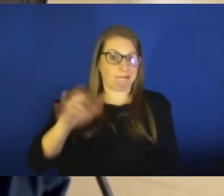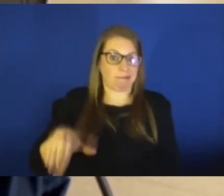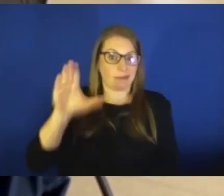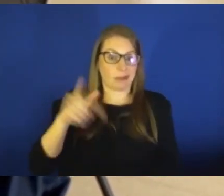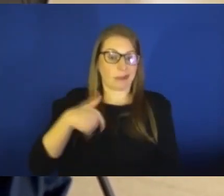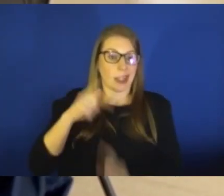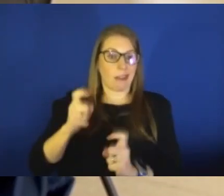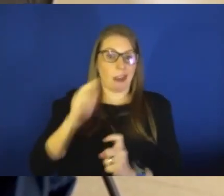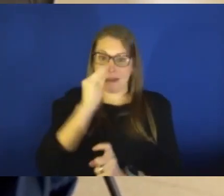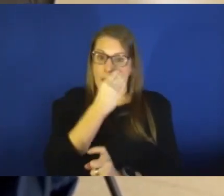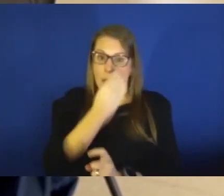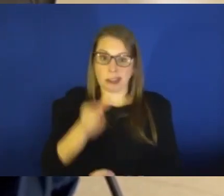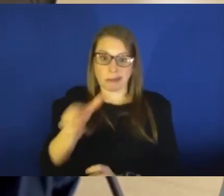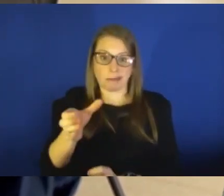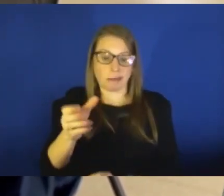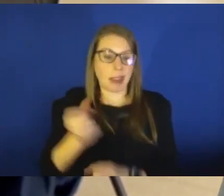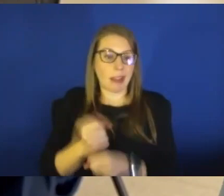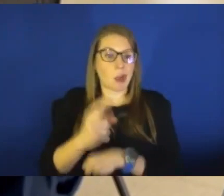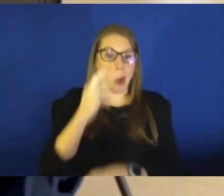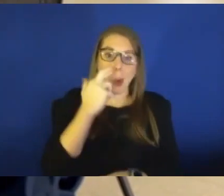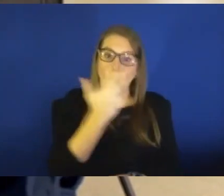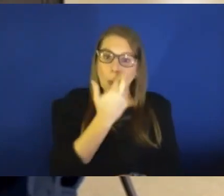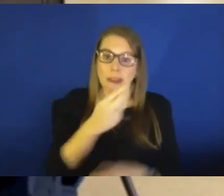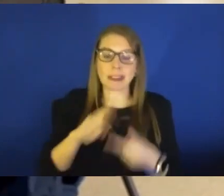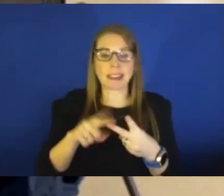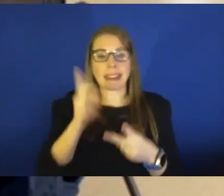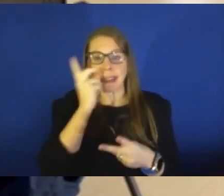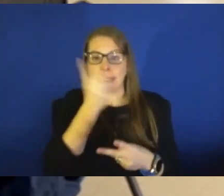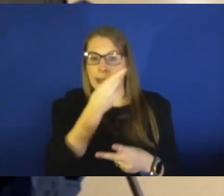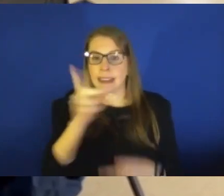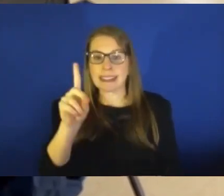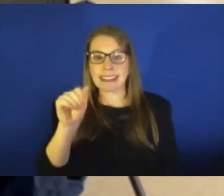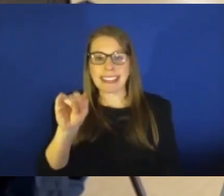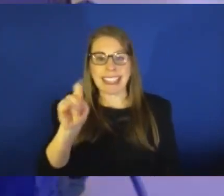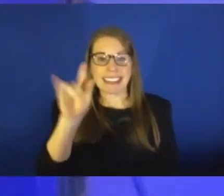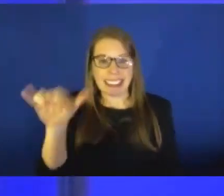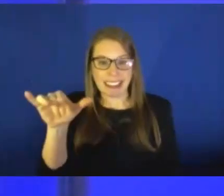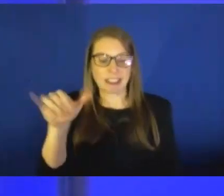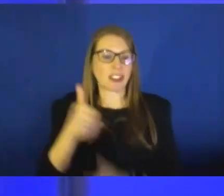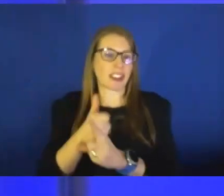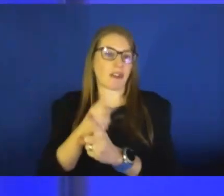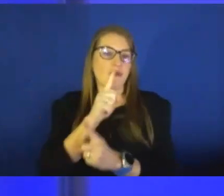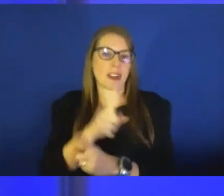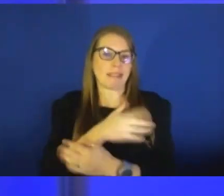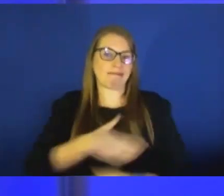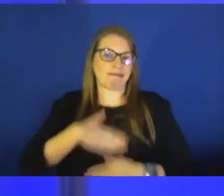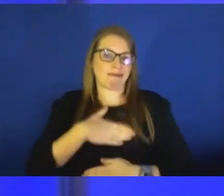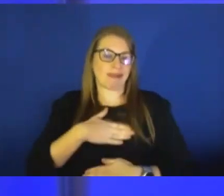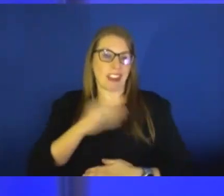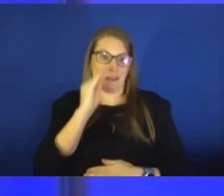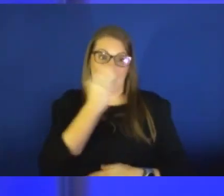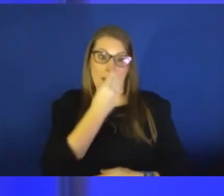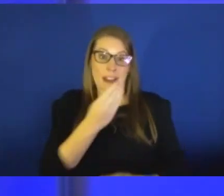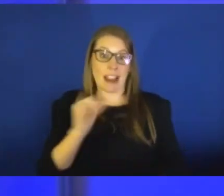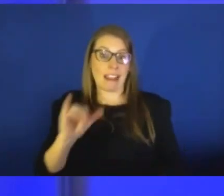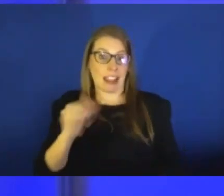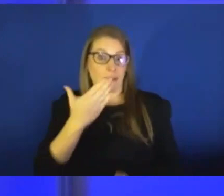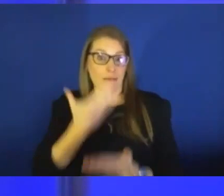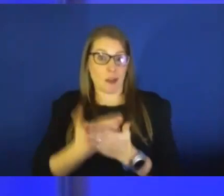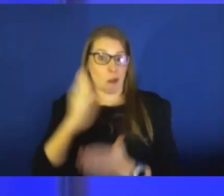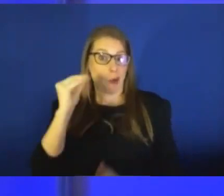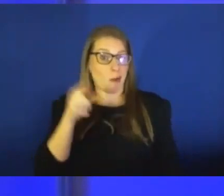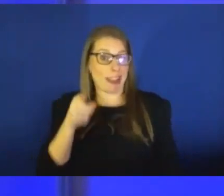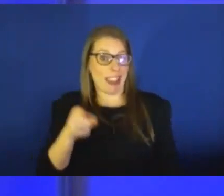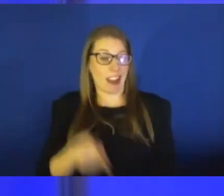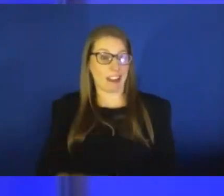every year, some roses and some daisies. So she likes flowers, and that's what I like to get her. Oh, that's a good boy right there. That's a good boy. And